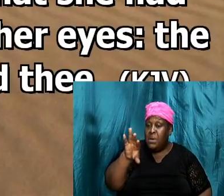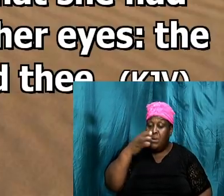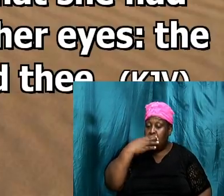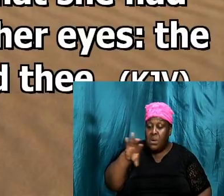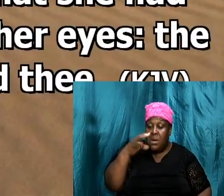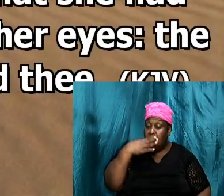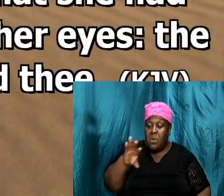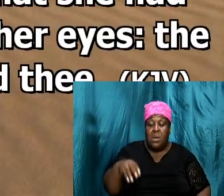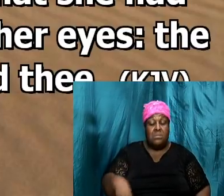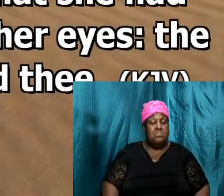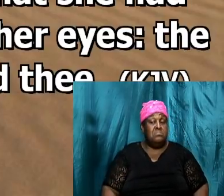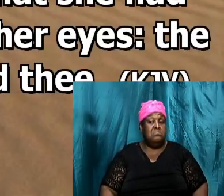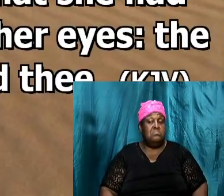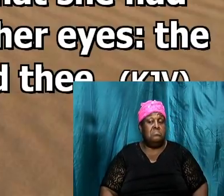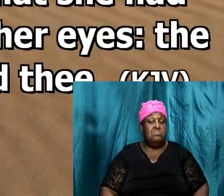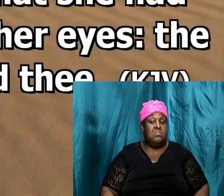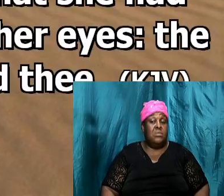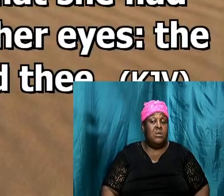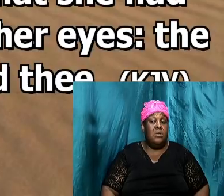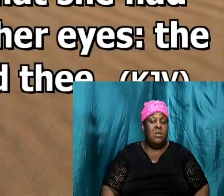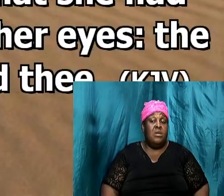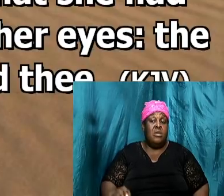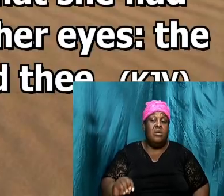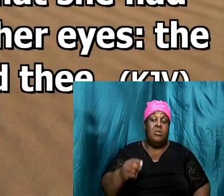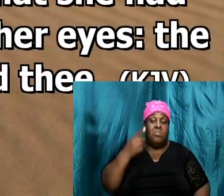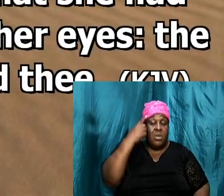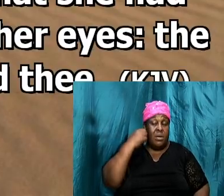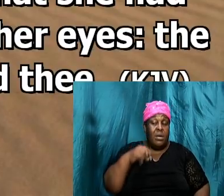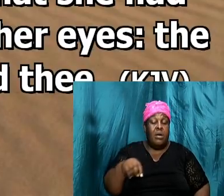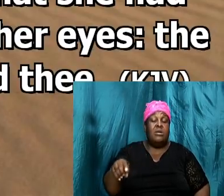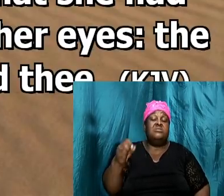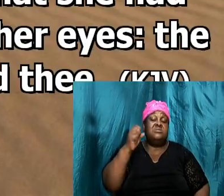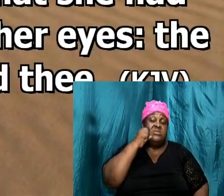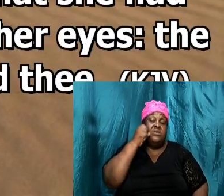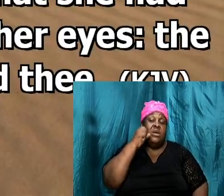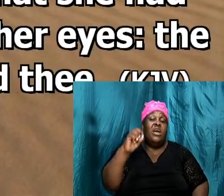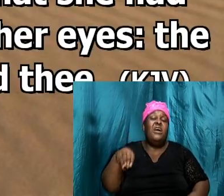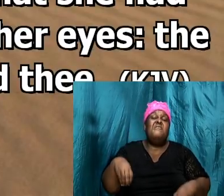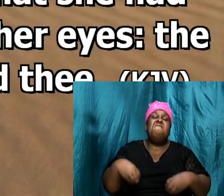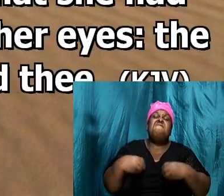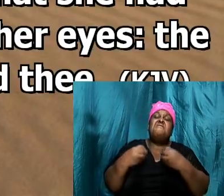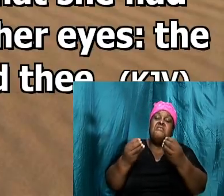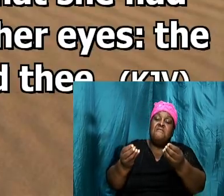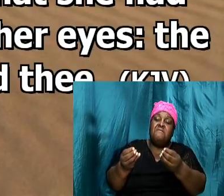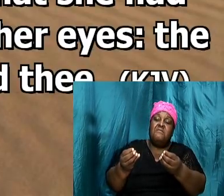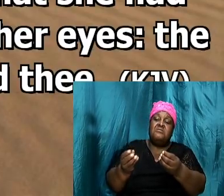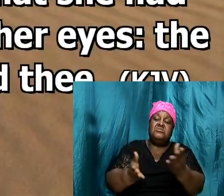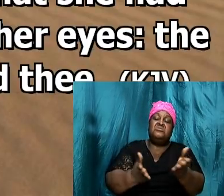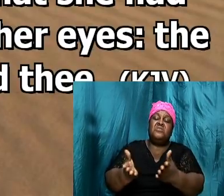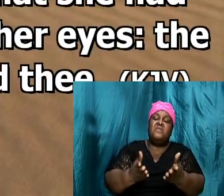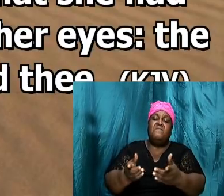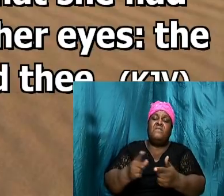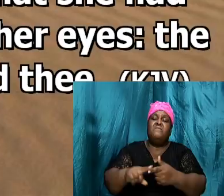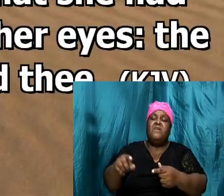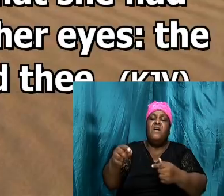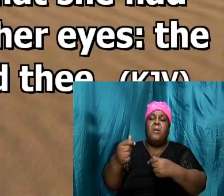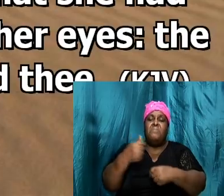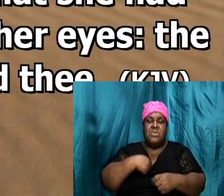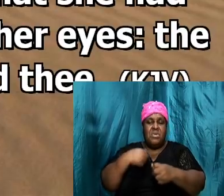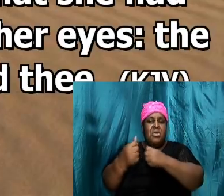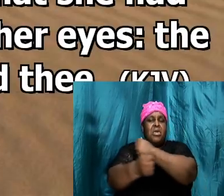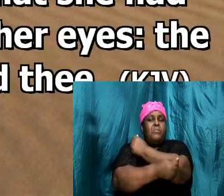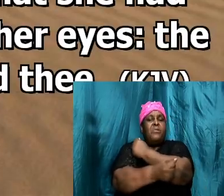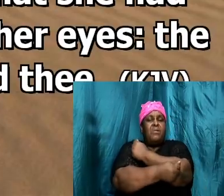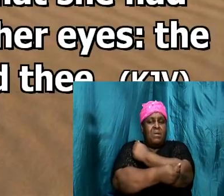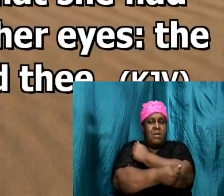because you give me your mate to wife and now she is with child the thing I wanted more than